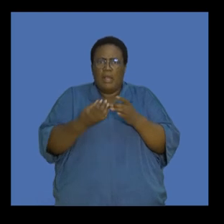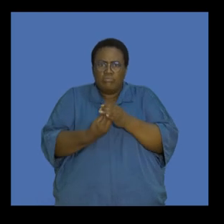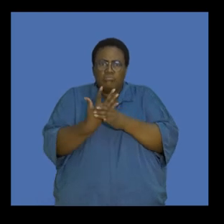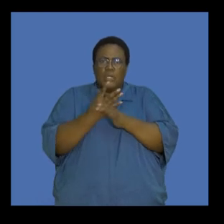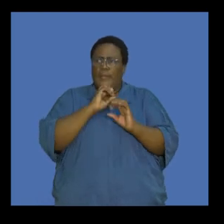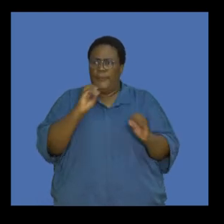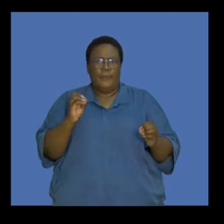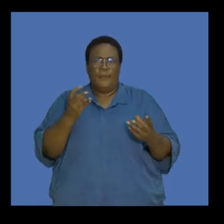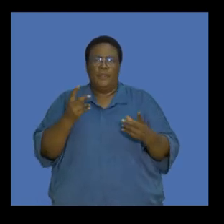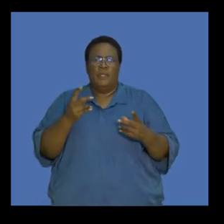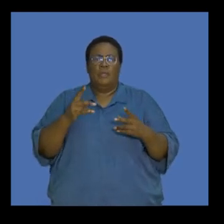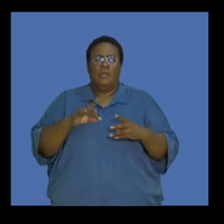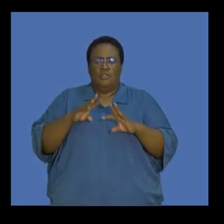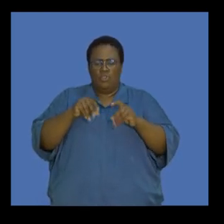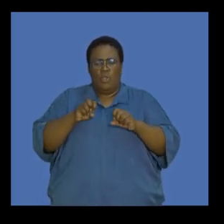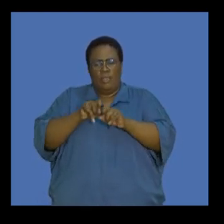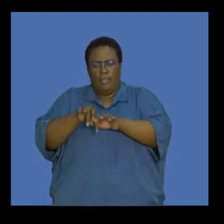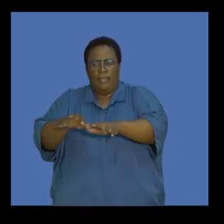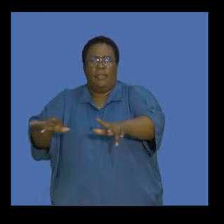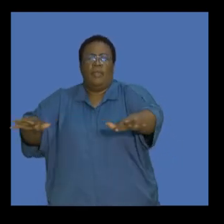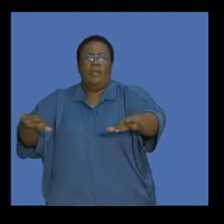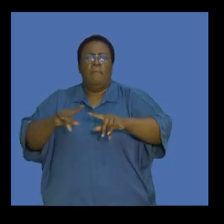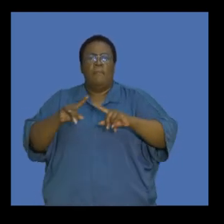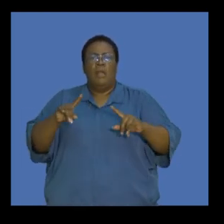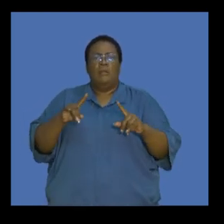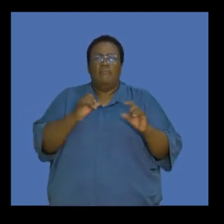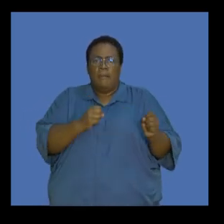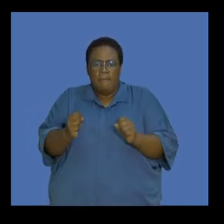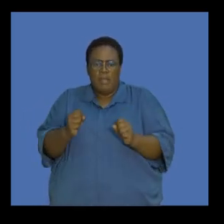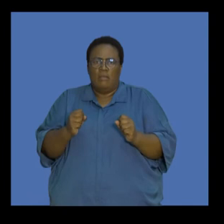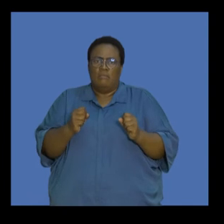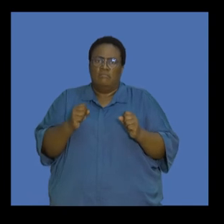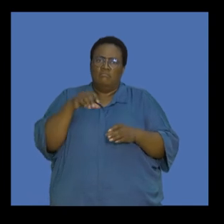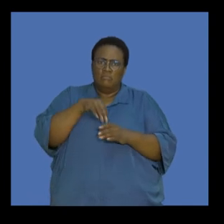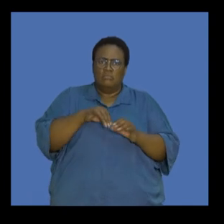erosion. And you'll see that there's increased vulnerability to natural disasters.